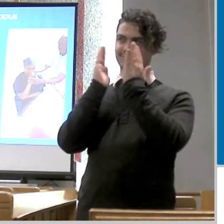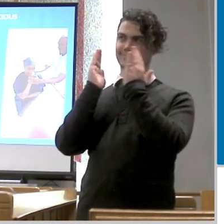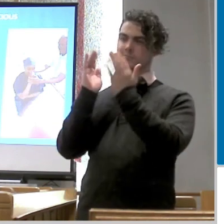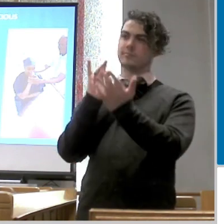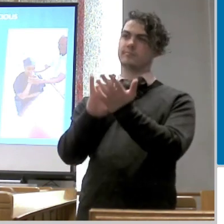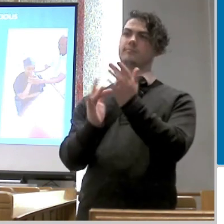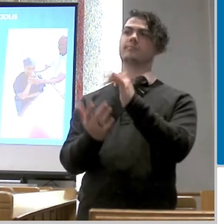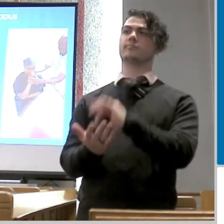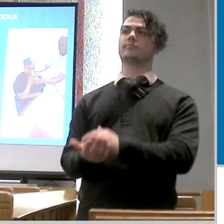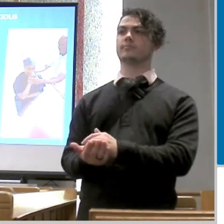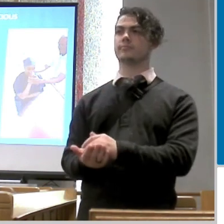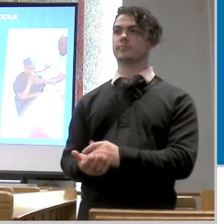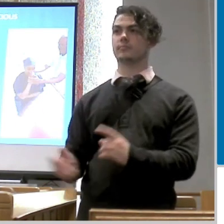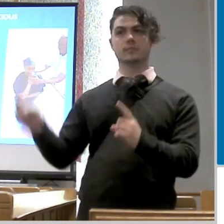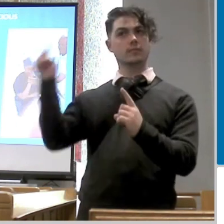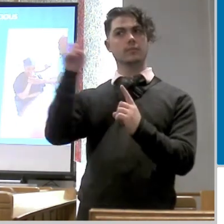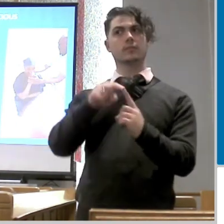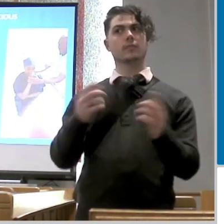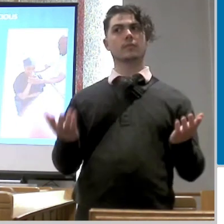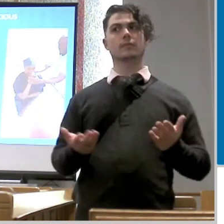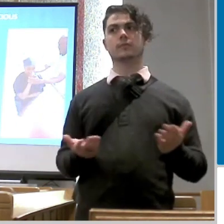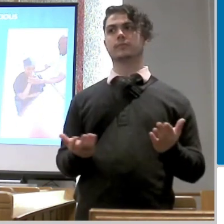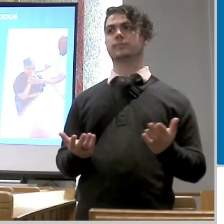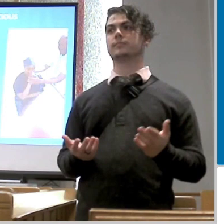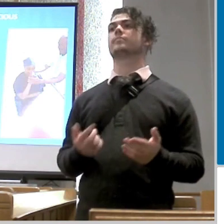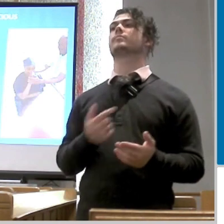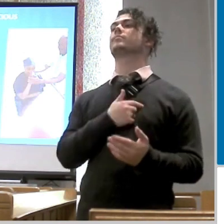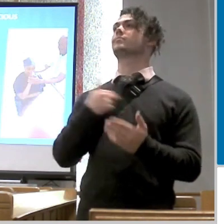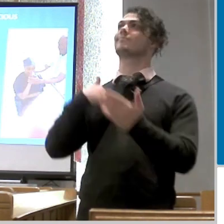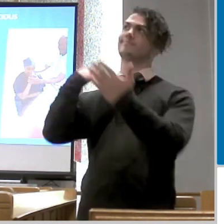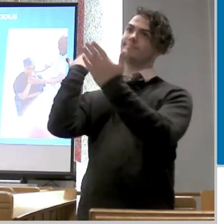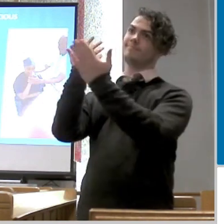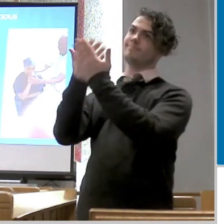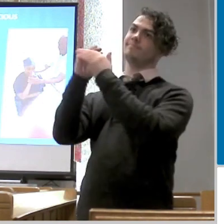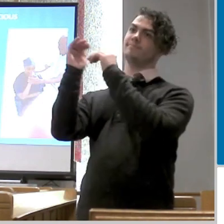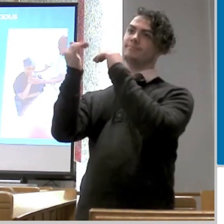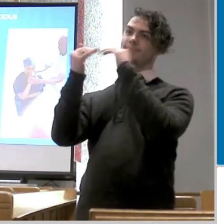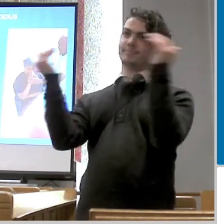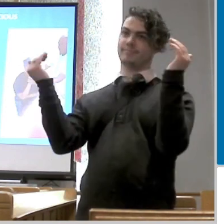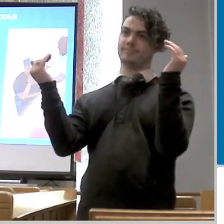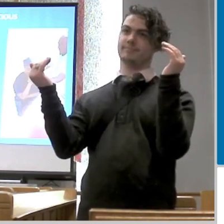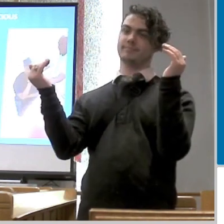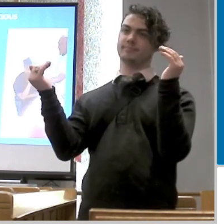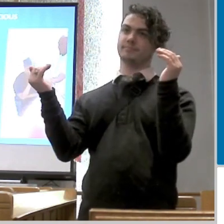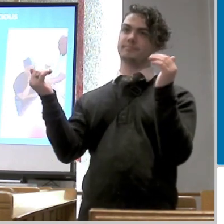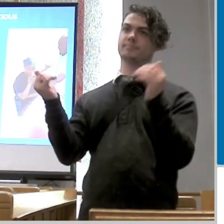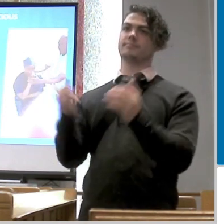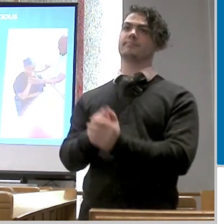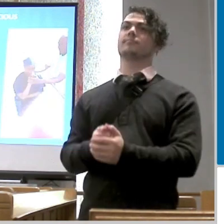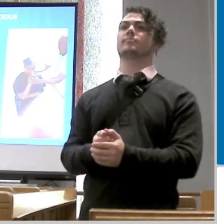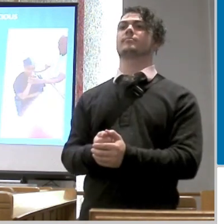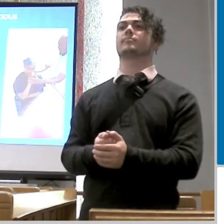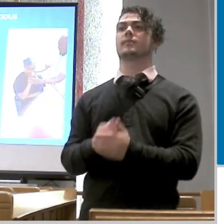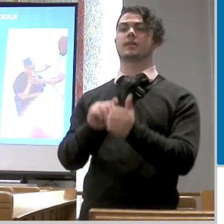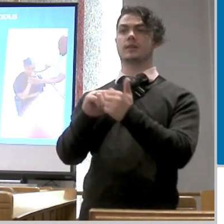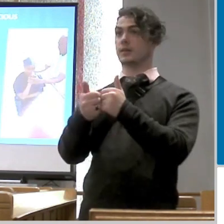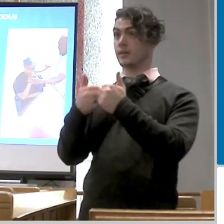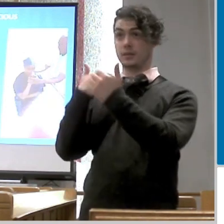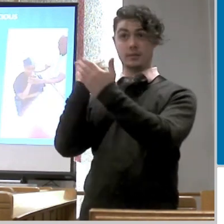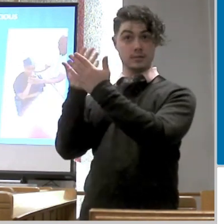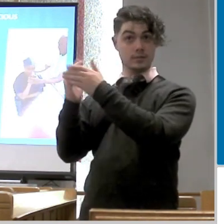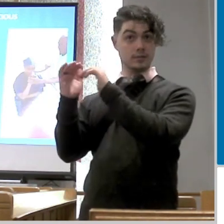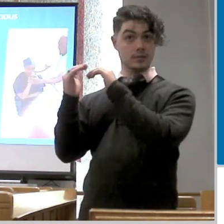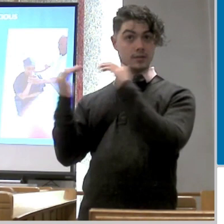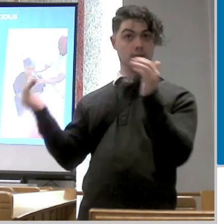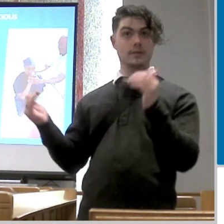the goal for us here is that we all get to heaven that's the goal and in order to get to heaven we got to